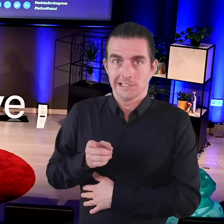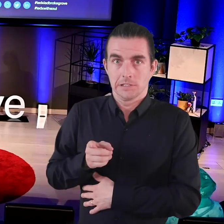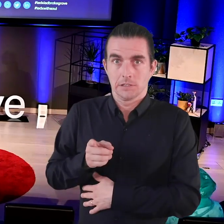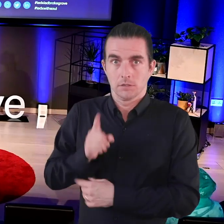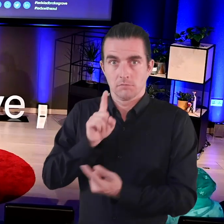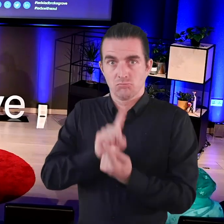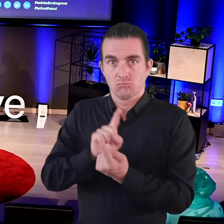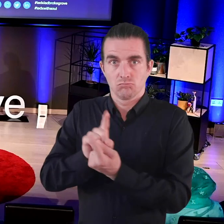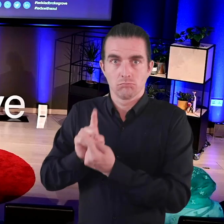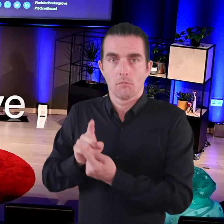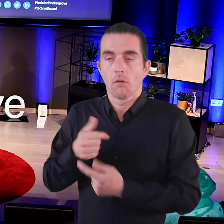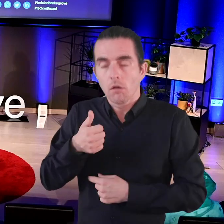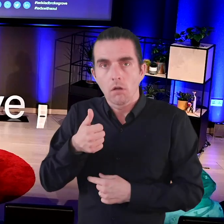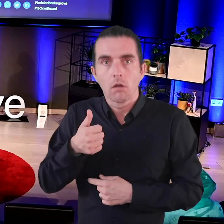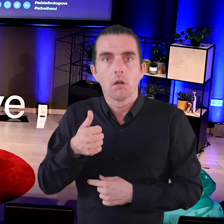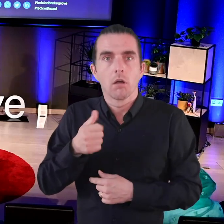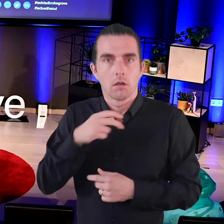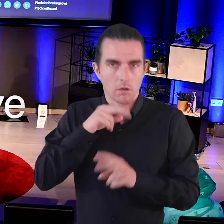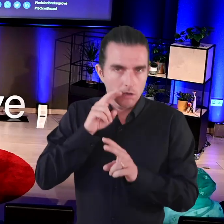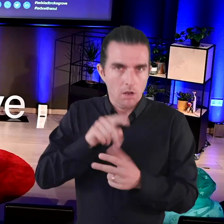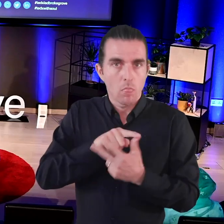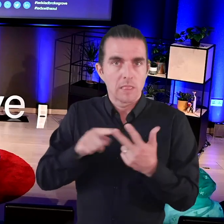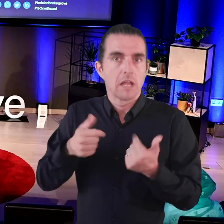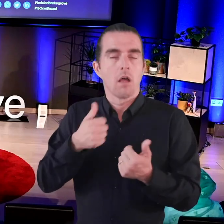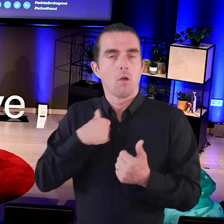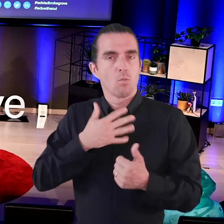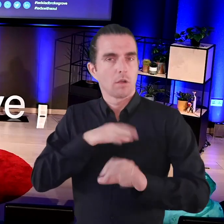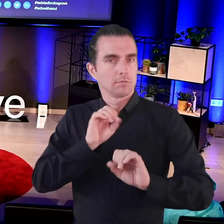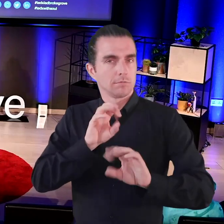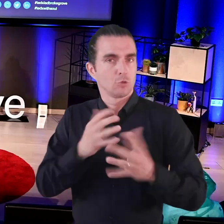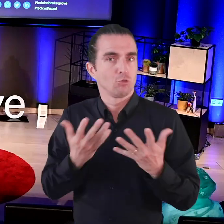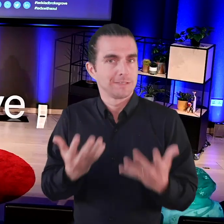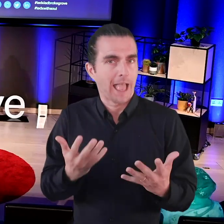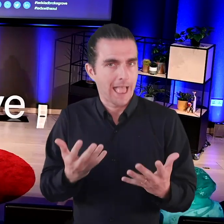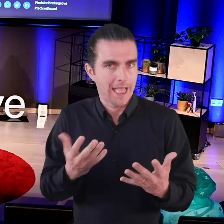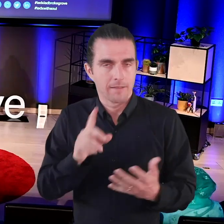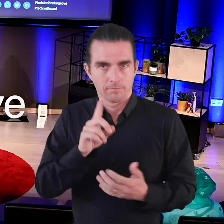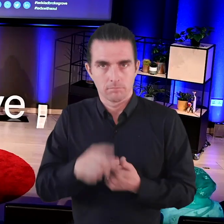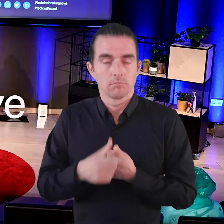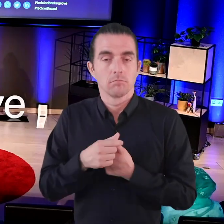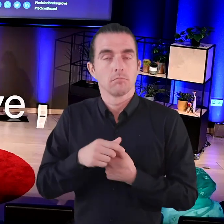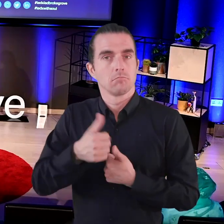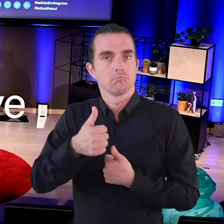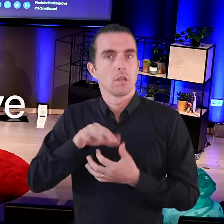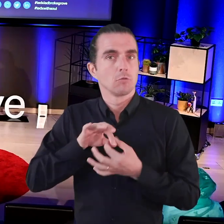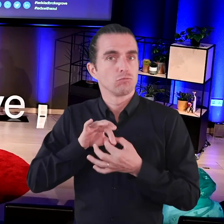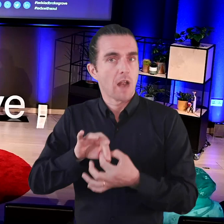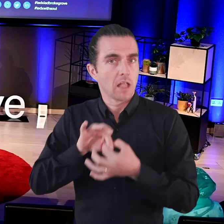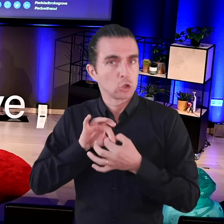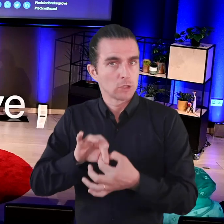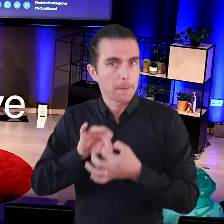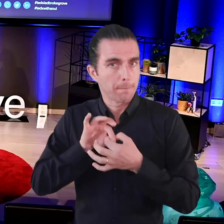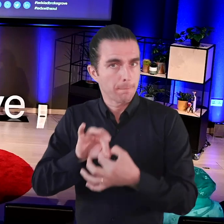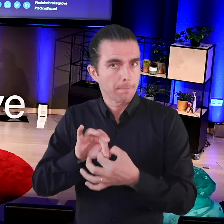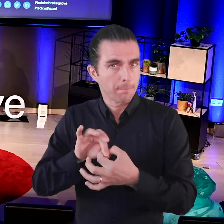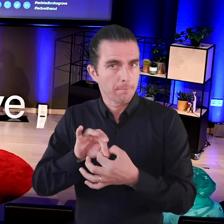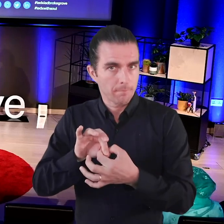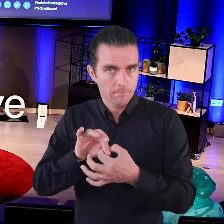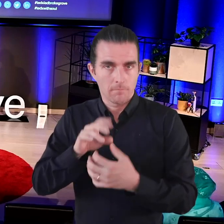this came a level of engagement. Three things came out of this that I wish to share with you this afternoon. One was about relationships.